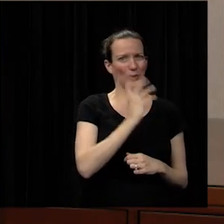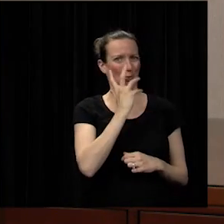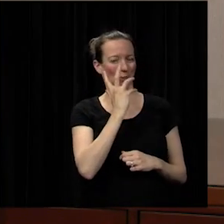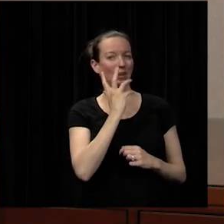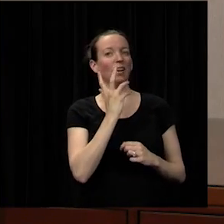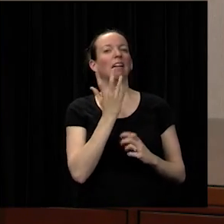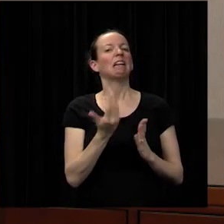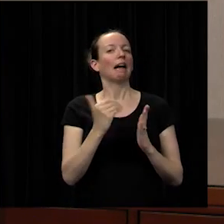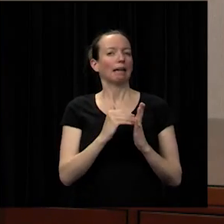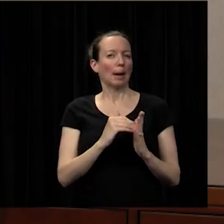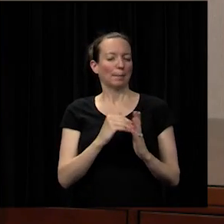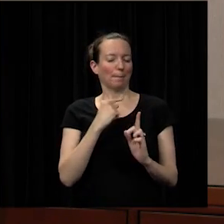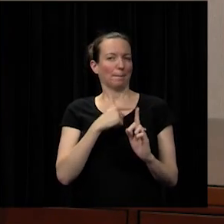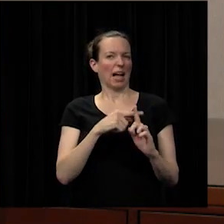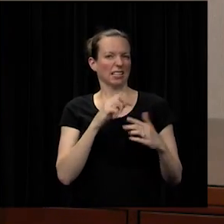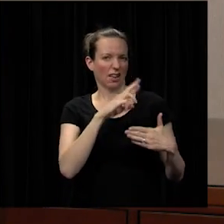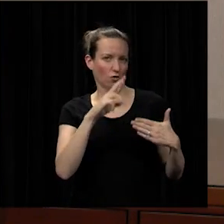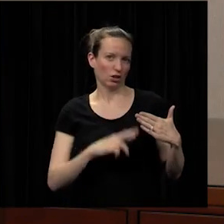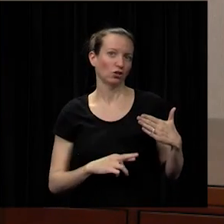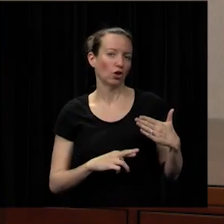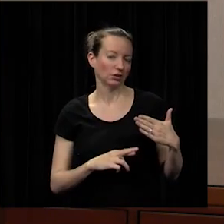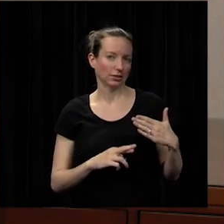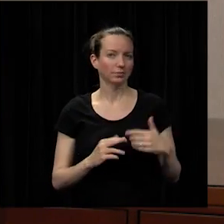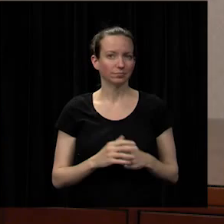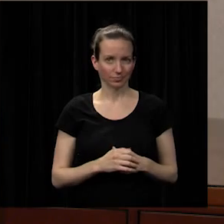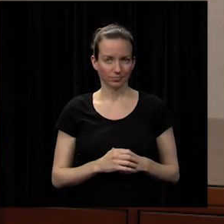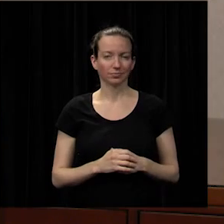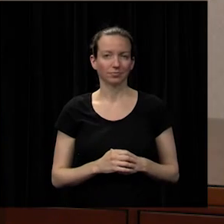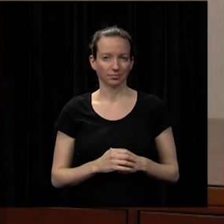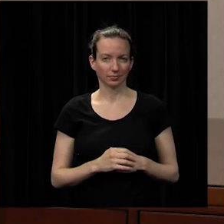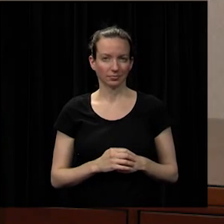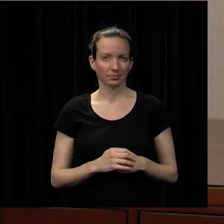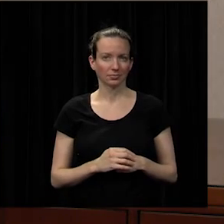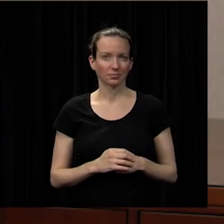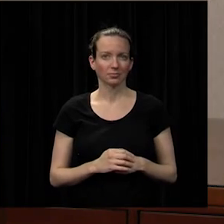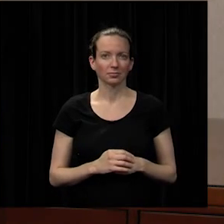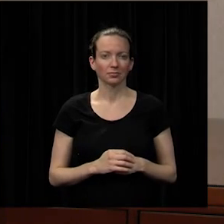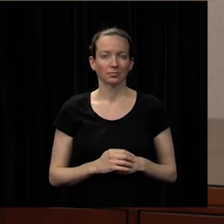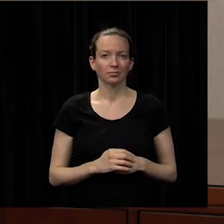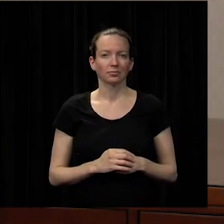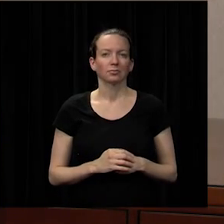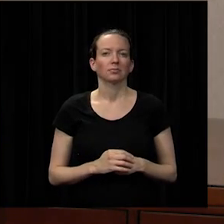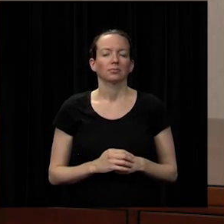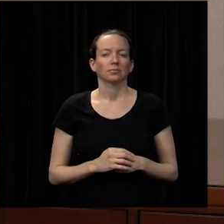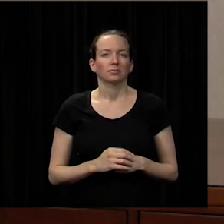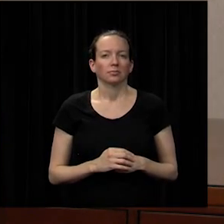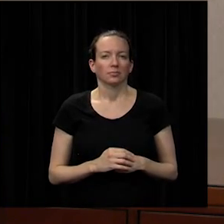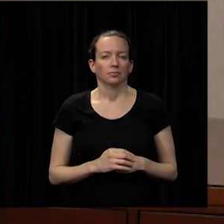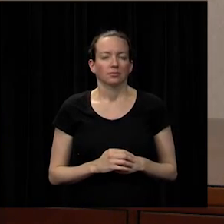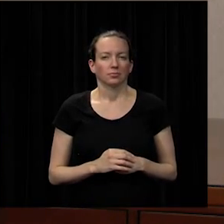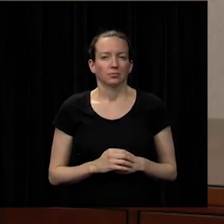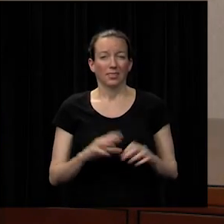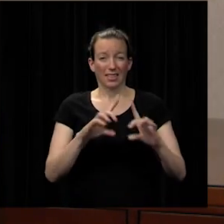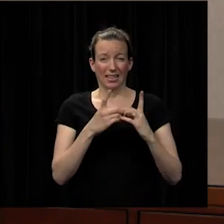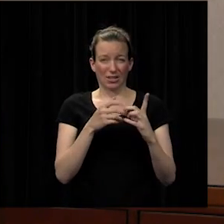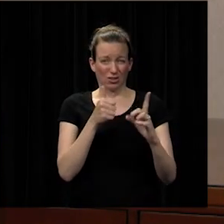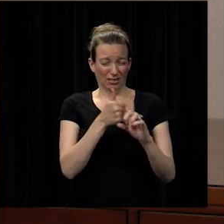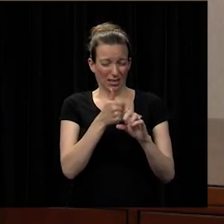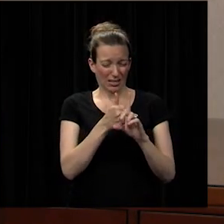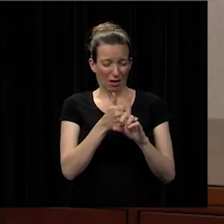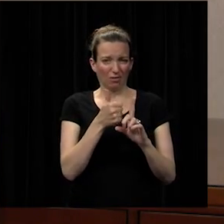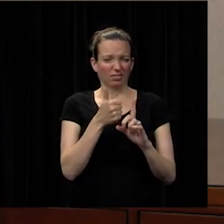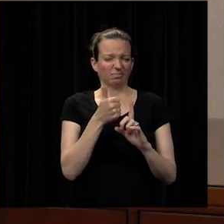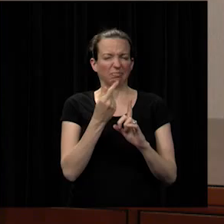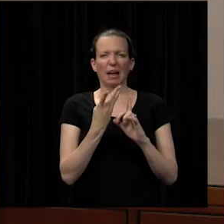very positive results from our parents who responded to the survey the district as a whole we have a variety of questions that we